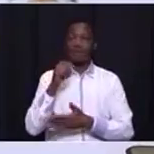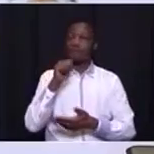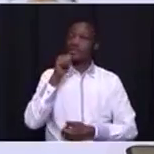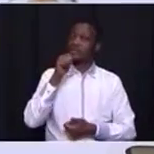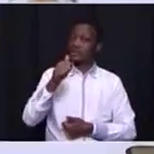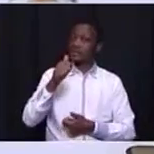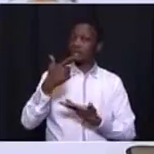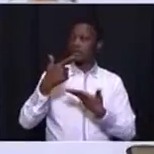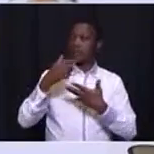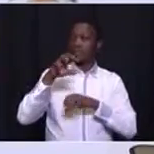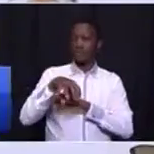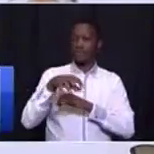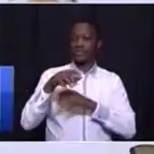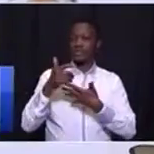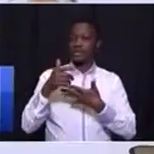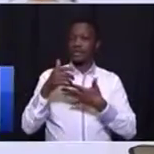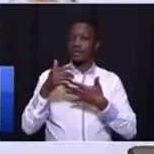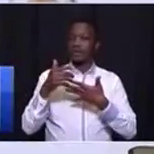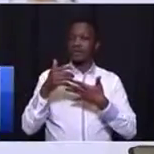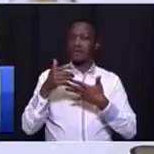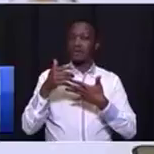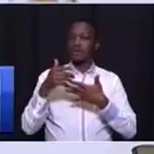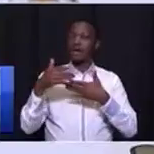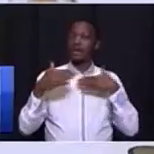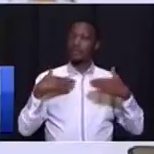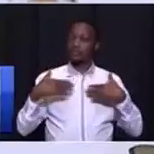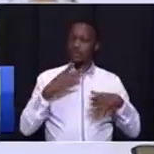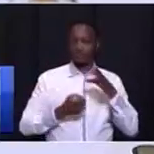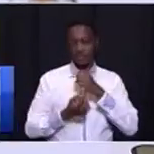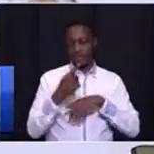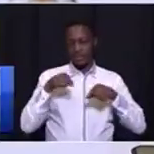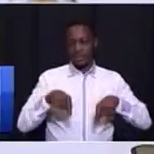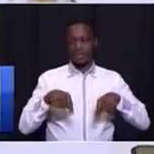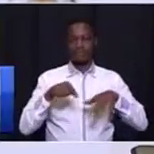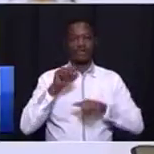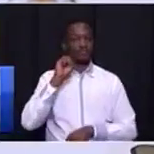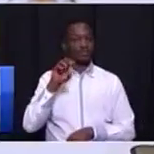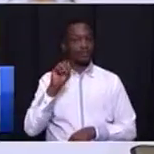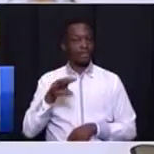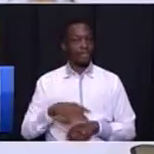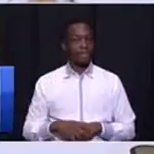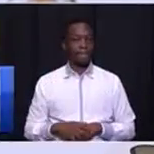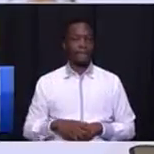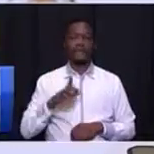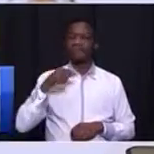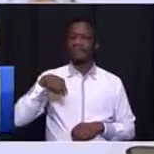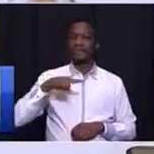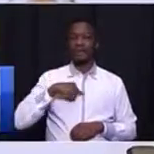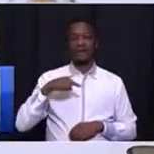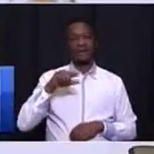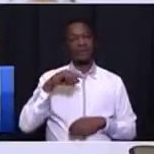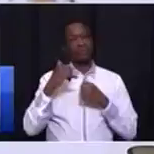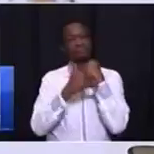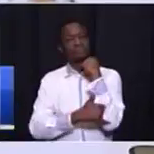administration which takes place right here in Soweto. Our country has just emerged